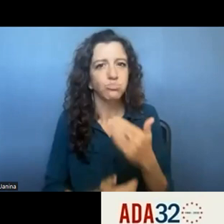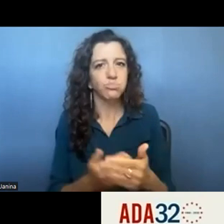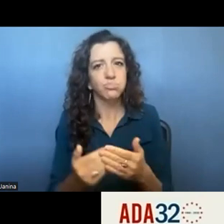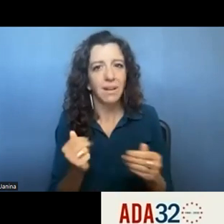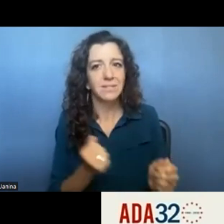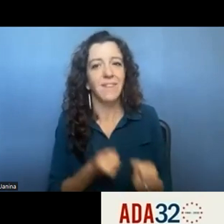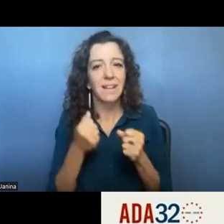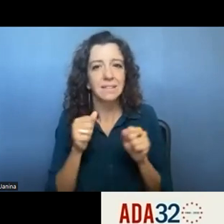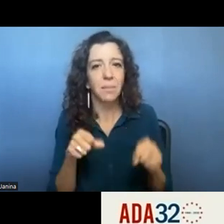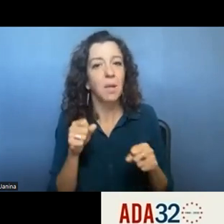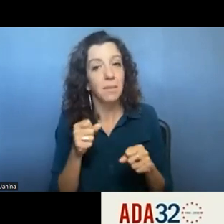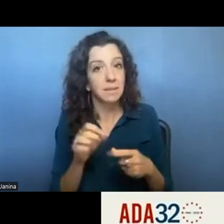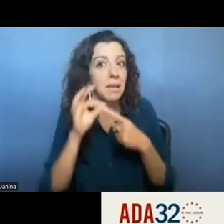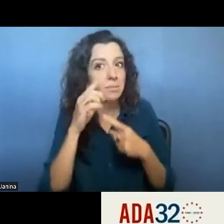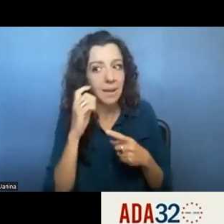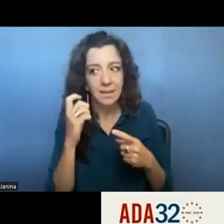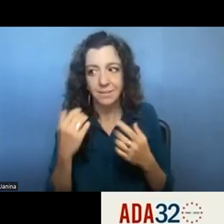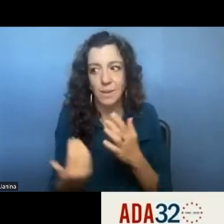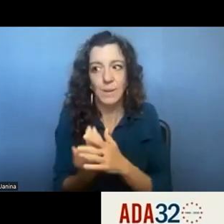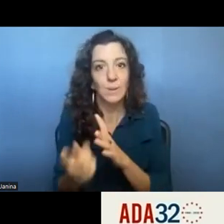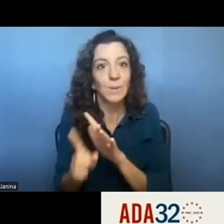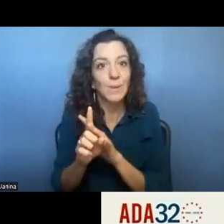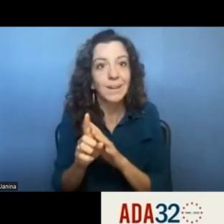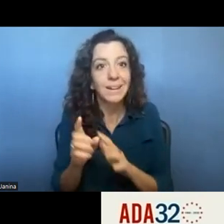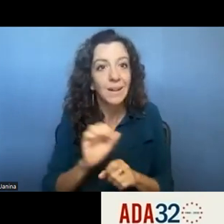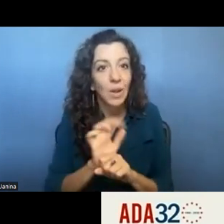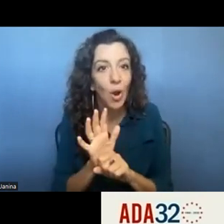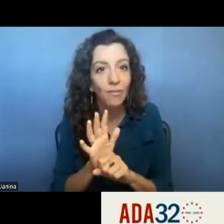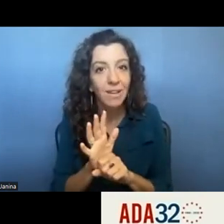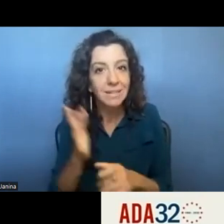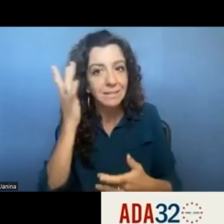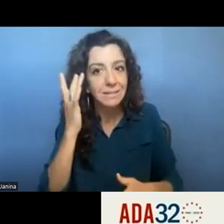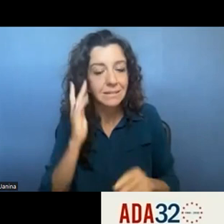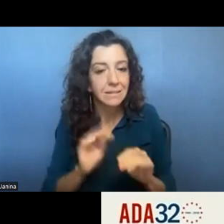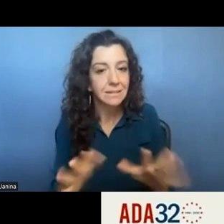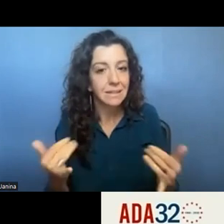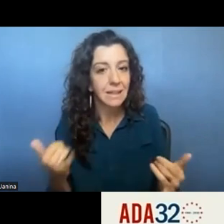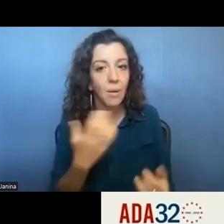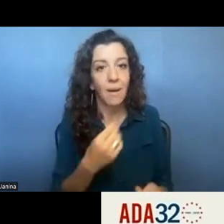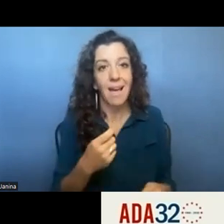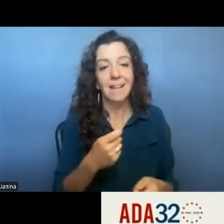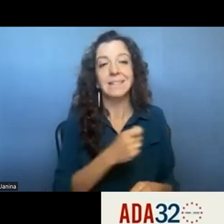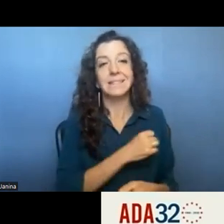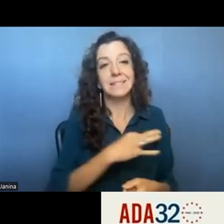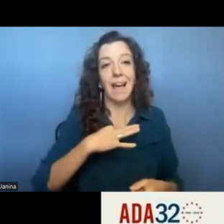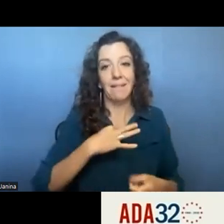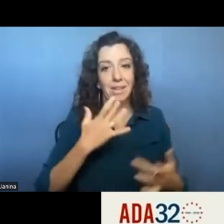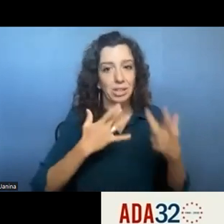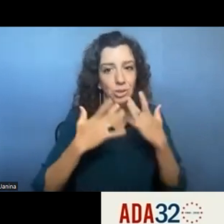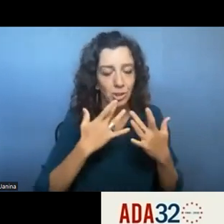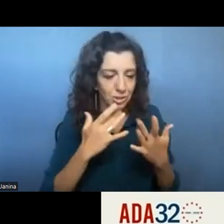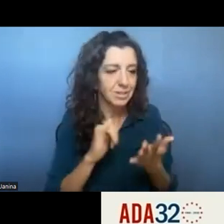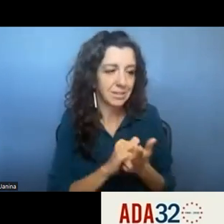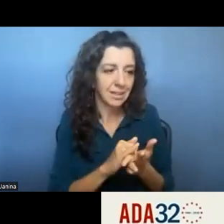um emerging new variants um for covid and also the staffing challenges that centers are facing